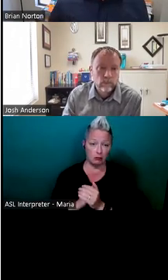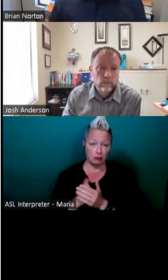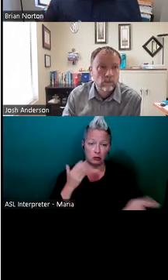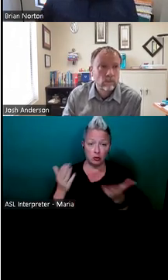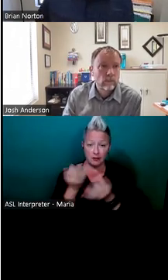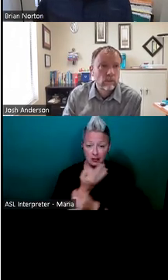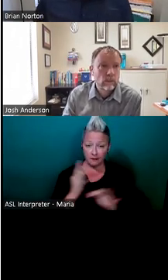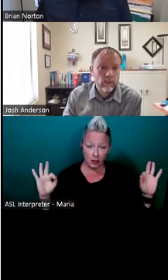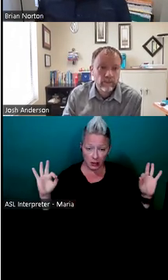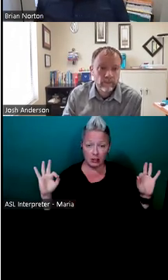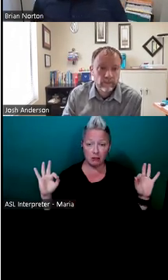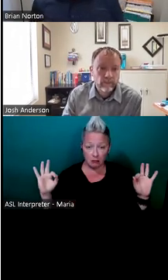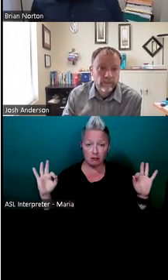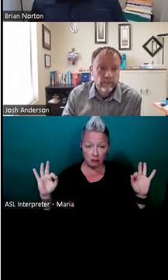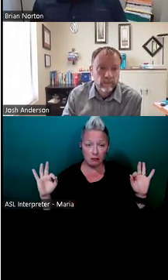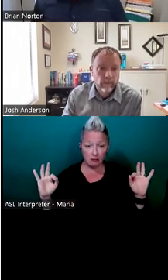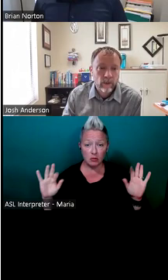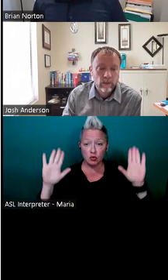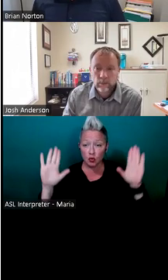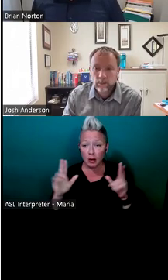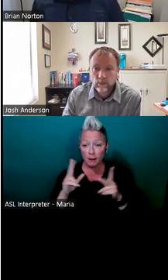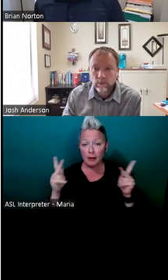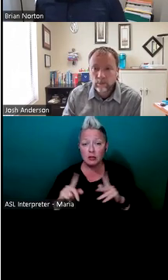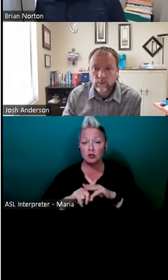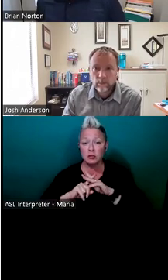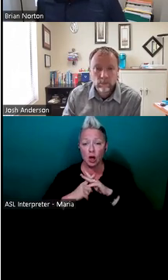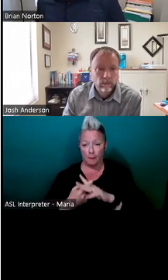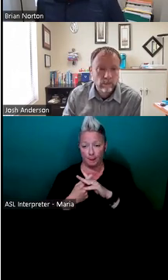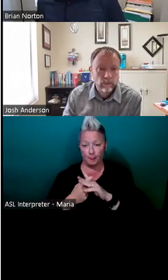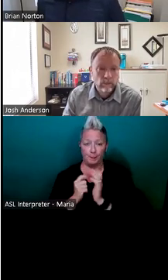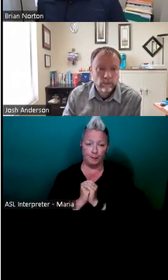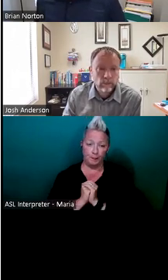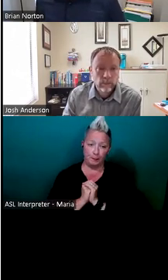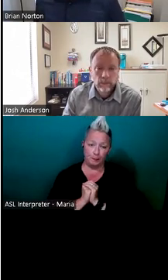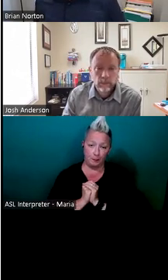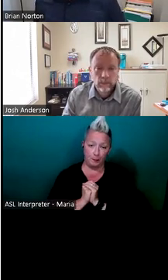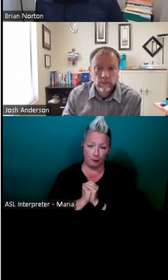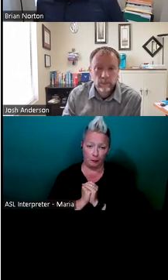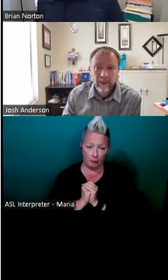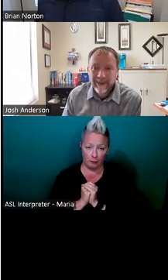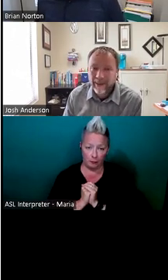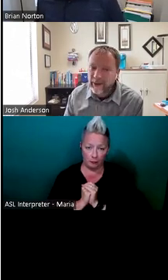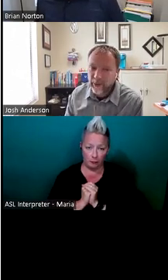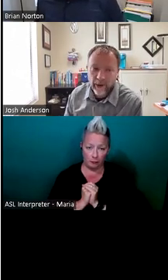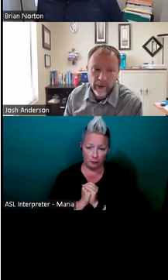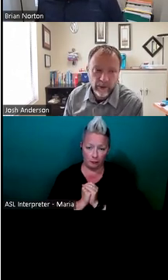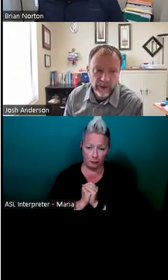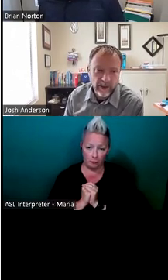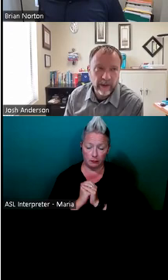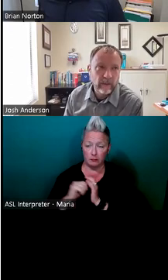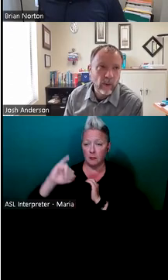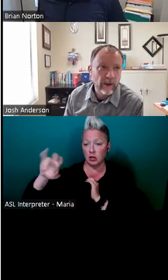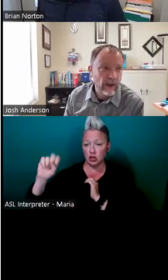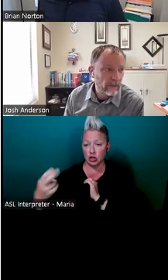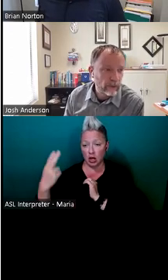and it's, it's a really great starting point for a lot of things, um, in the accommodation world. And then another great thing with